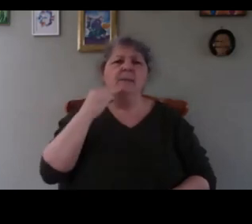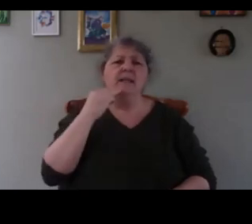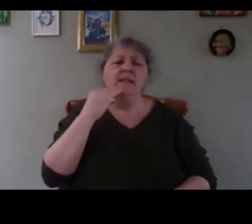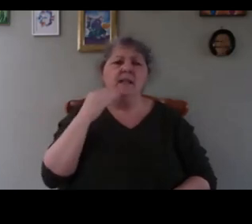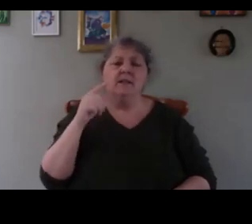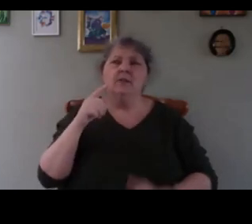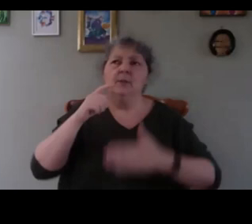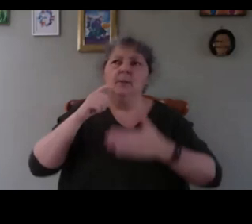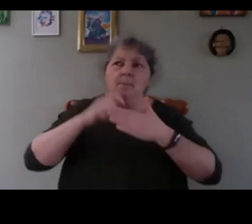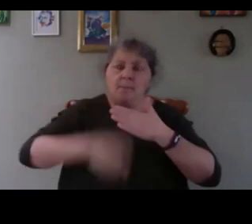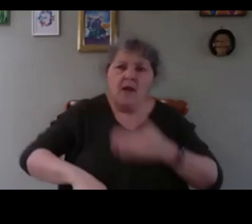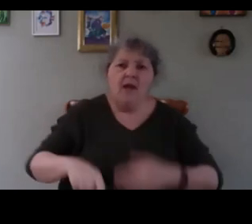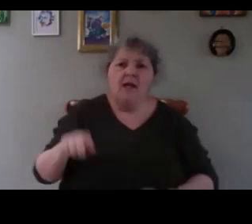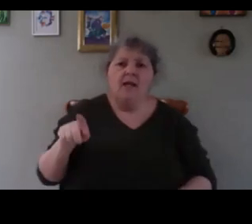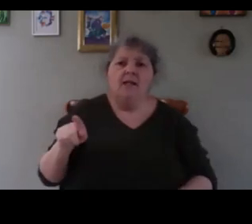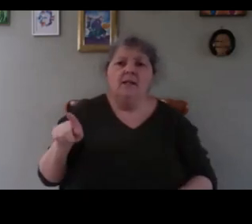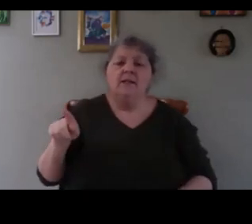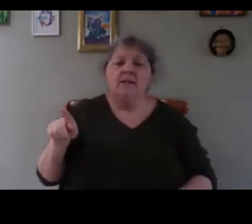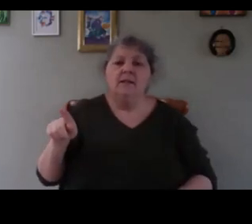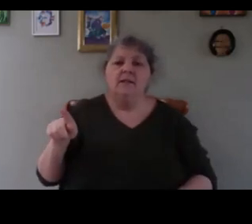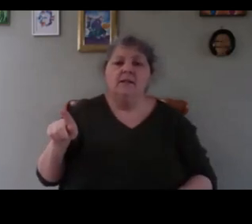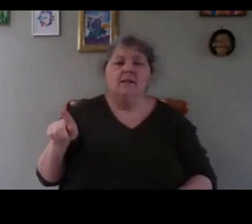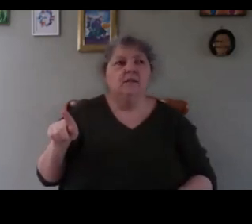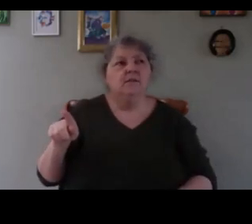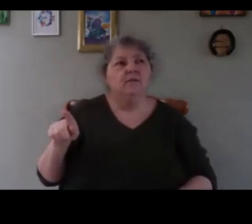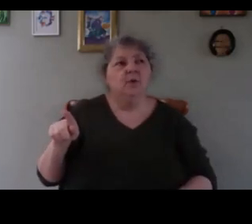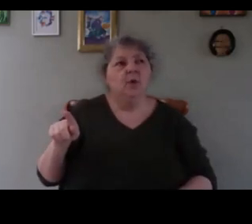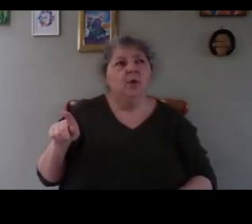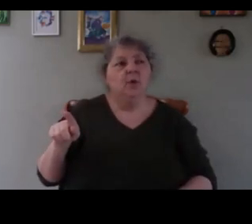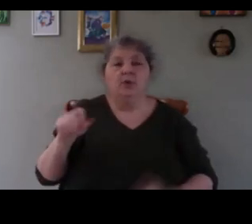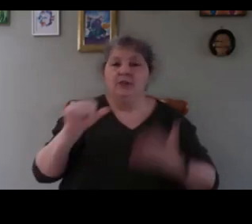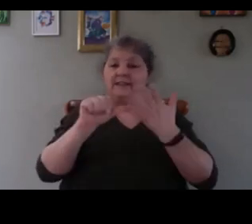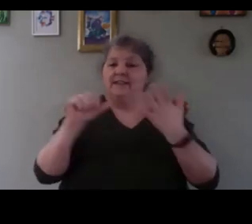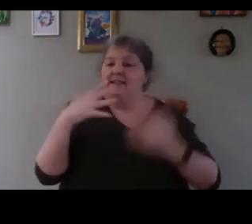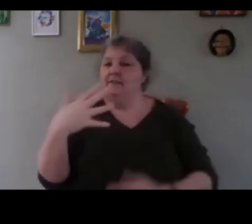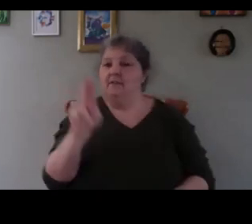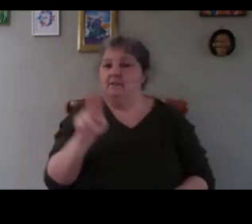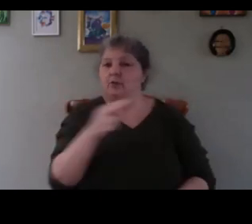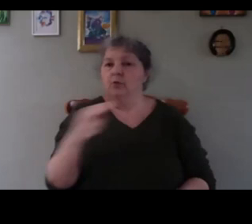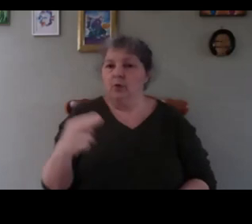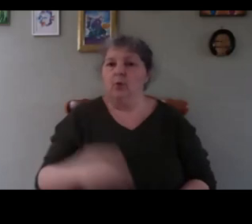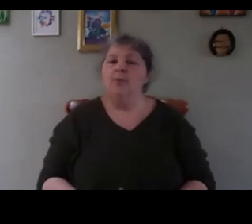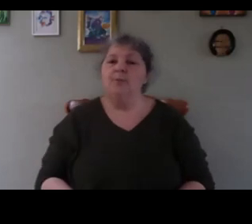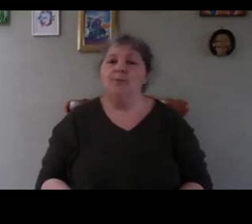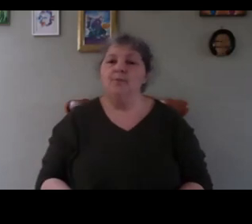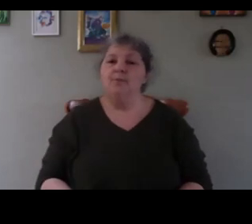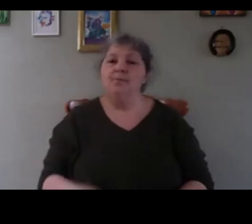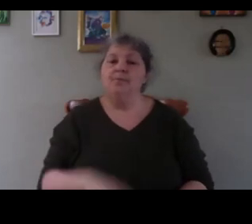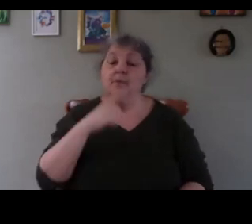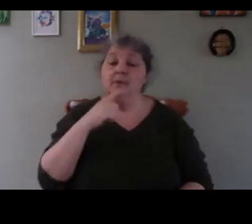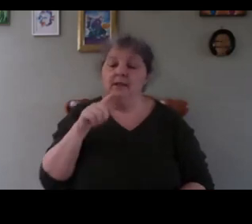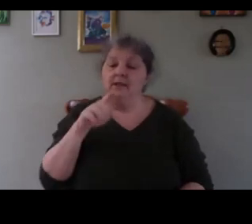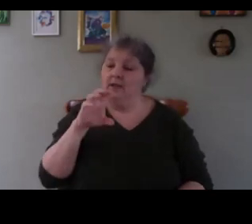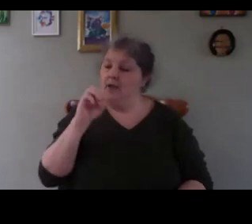you can buy a ton bag delivered to you for 65 euro but this compost would be too